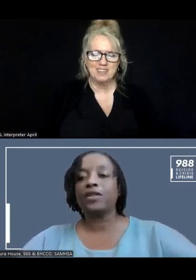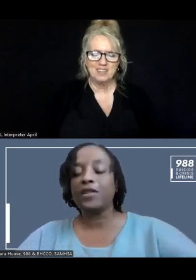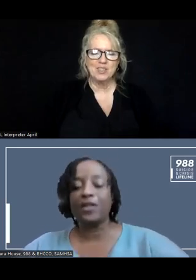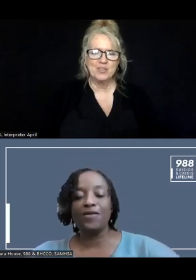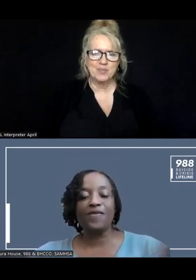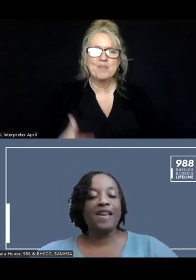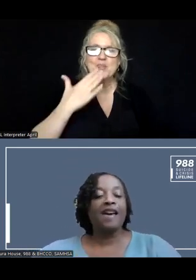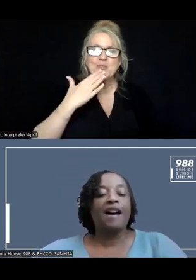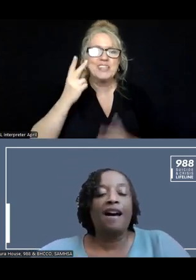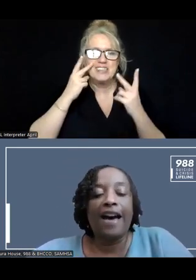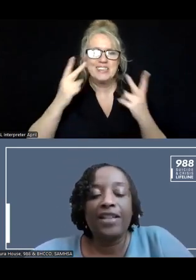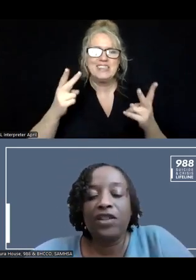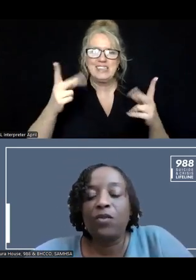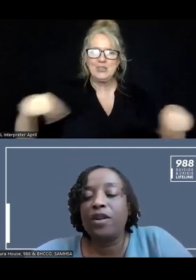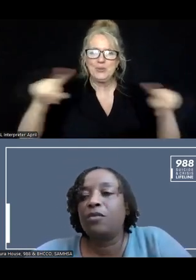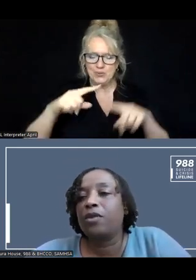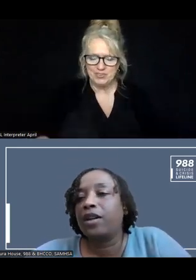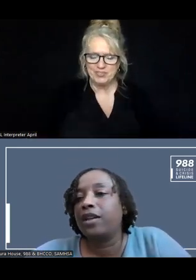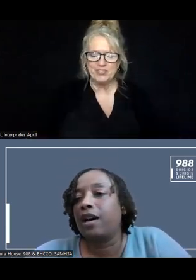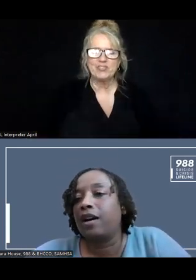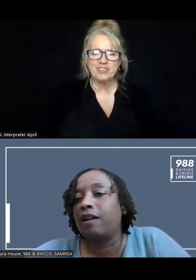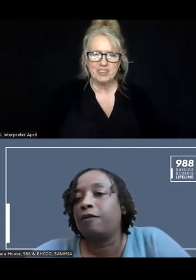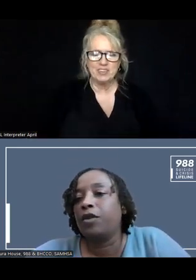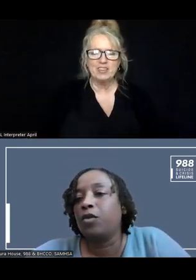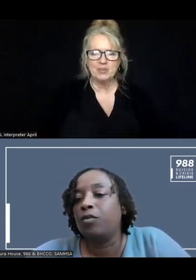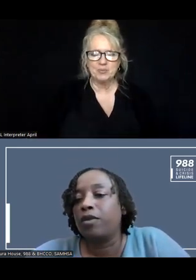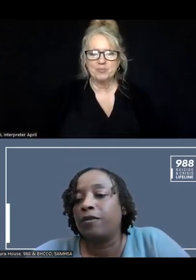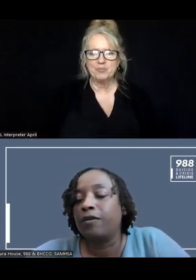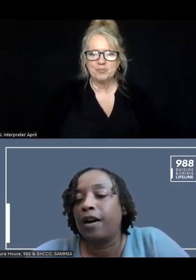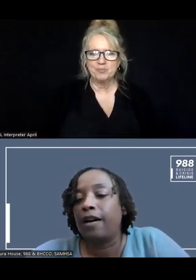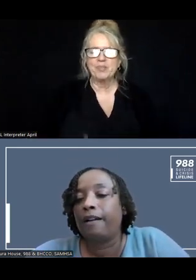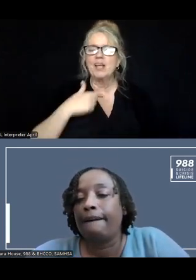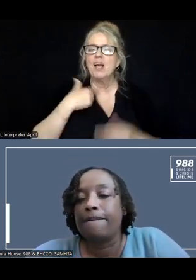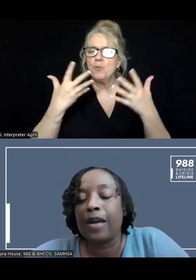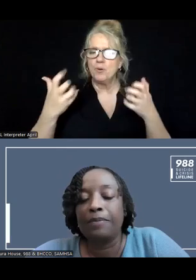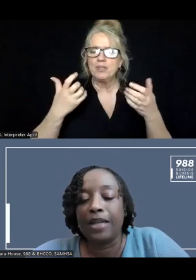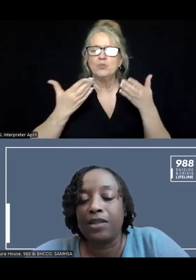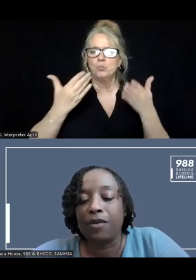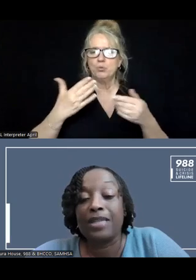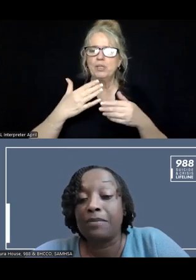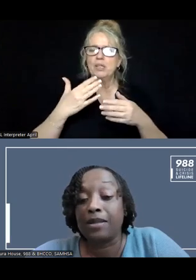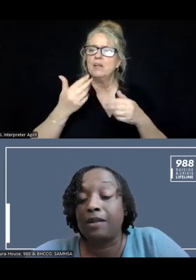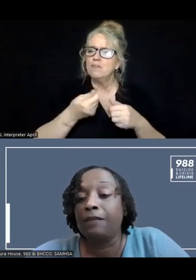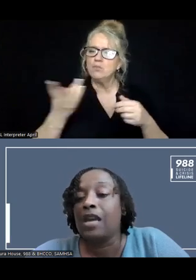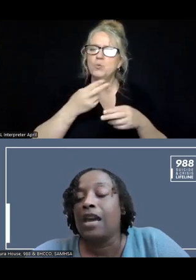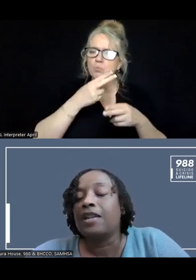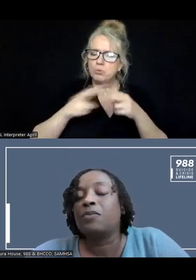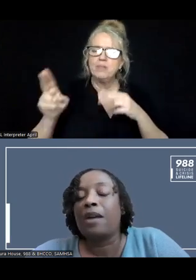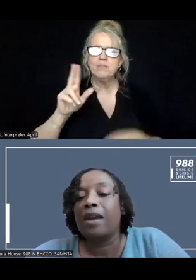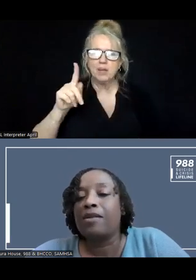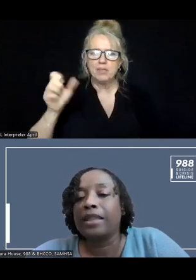It's good to see you. I just wanted to bring a few brief updates from SAMHSA,